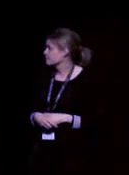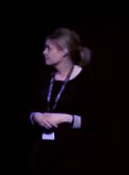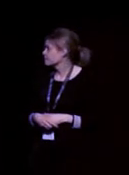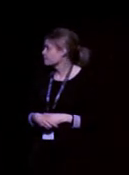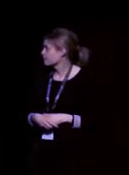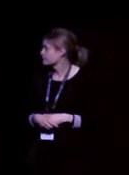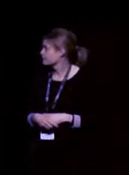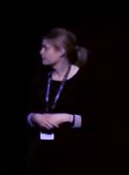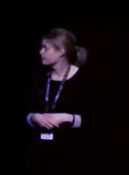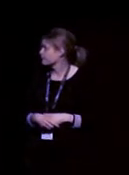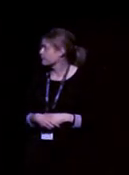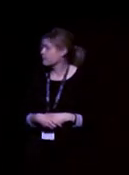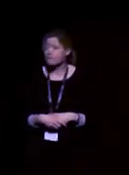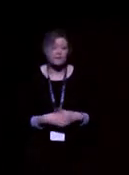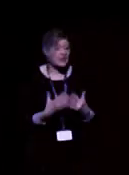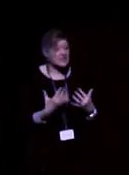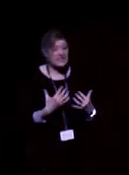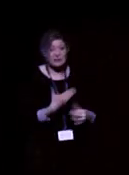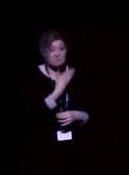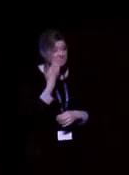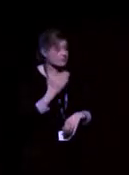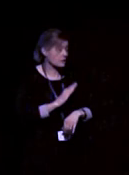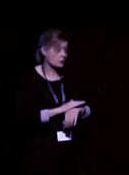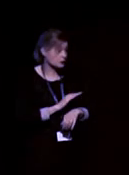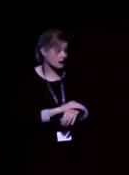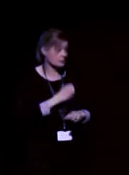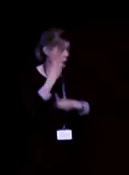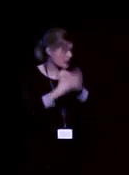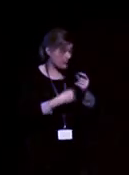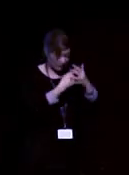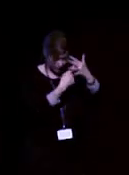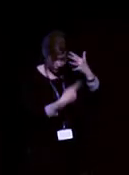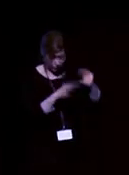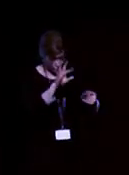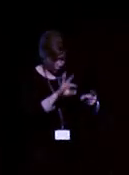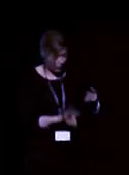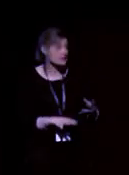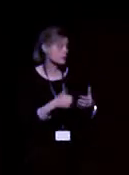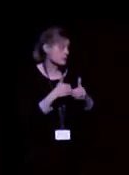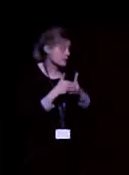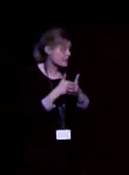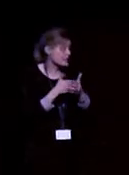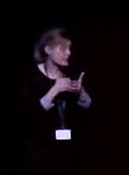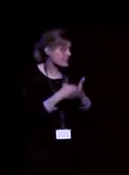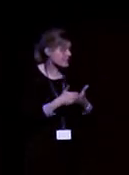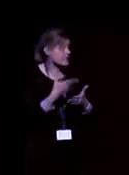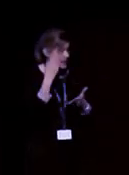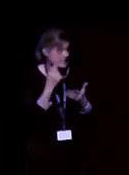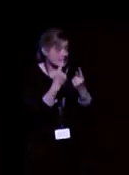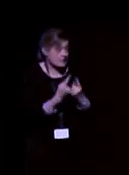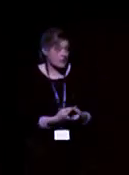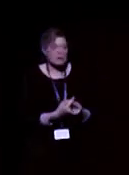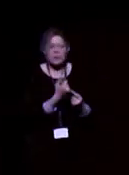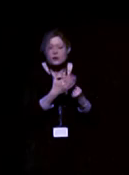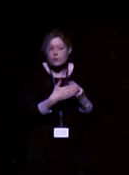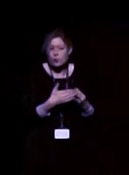I haven't time today to go through all of the assistive listening devices available, but there are a few more I just wanted to